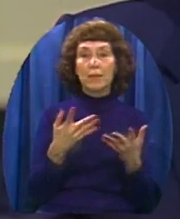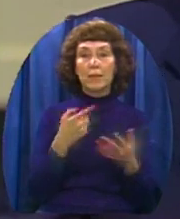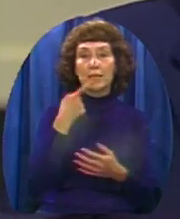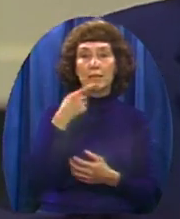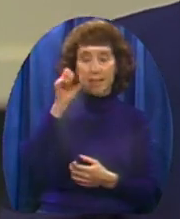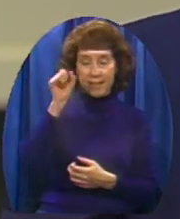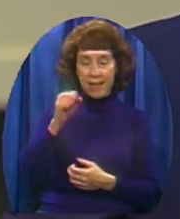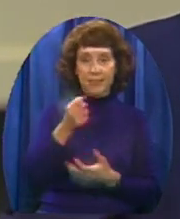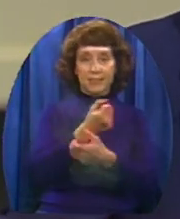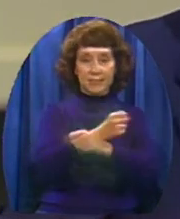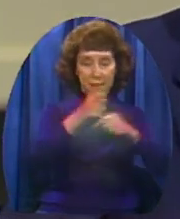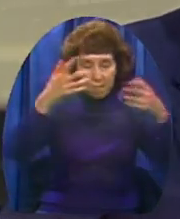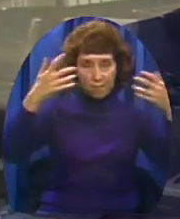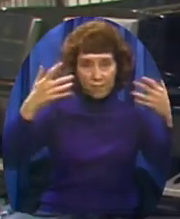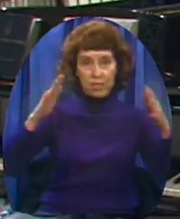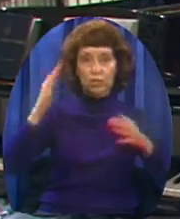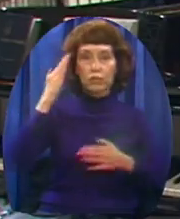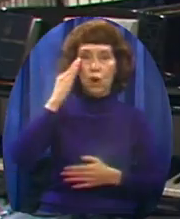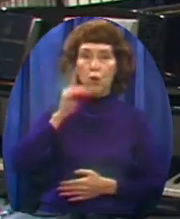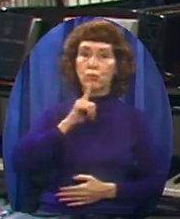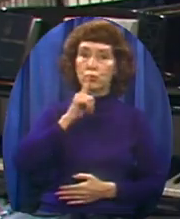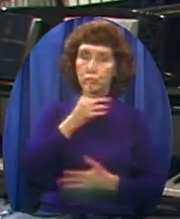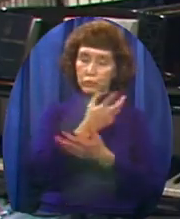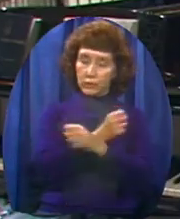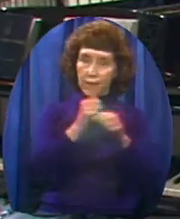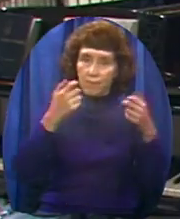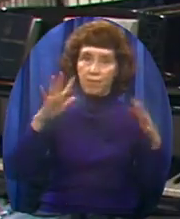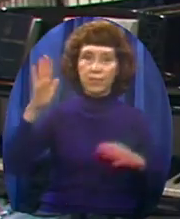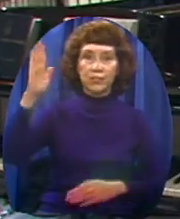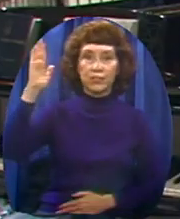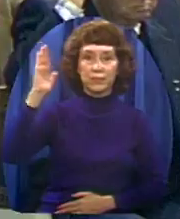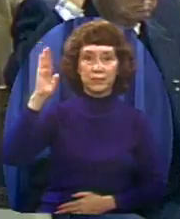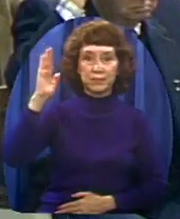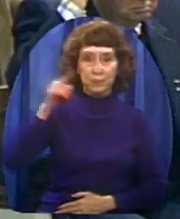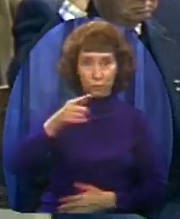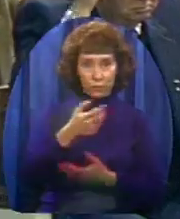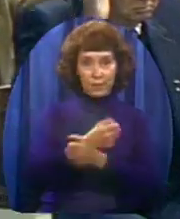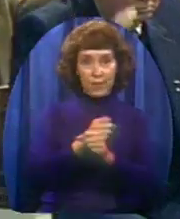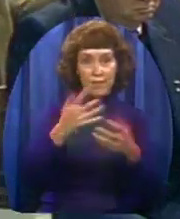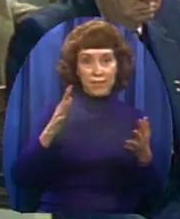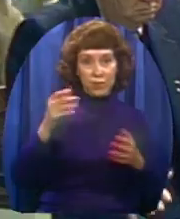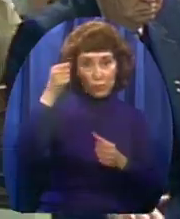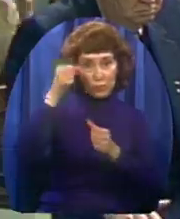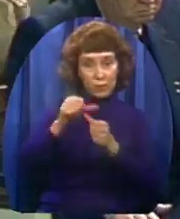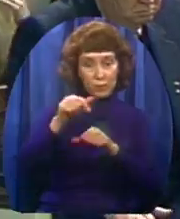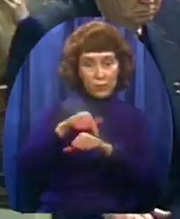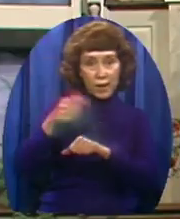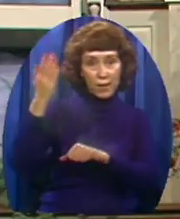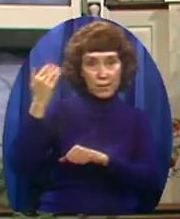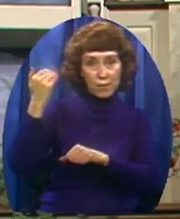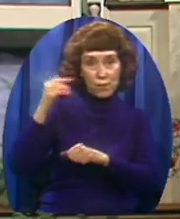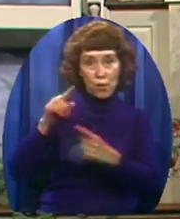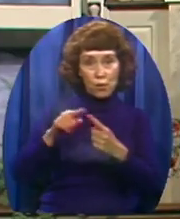heaven As if I were already there I'm saved and I know it Would you raise your hand high please? God bless every one of you